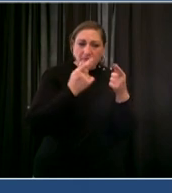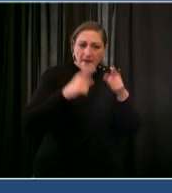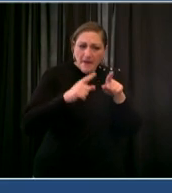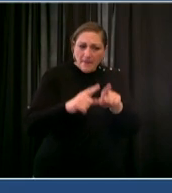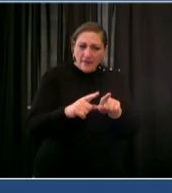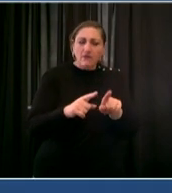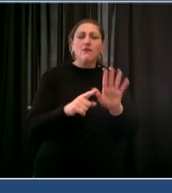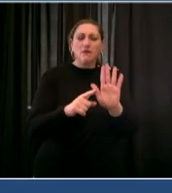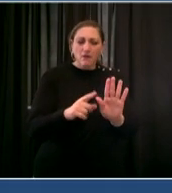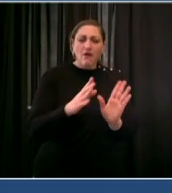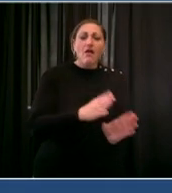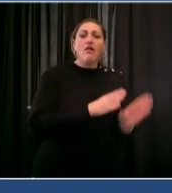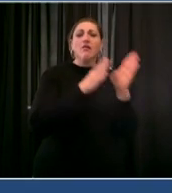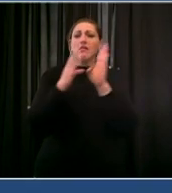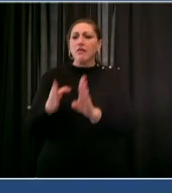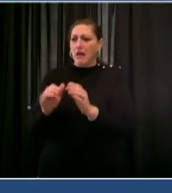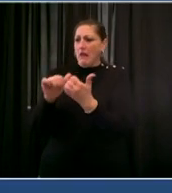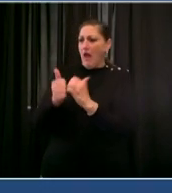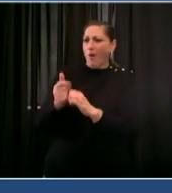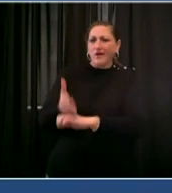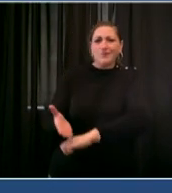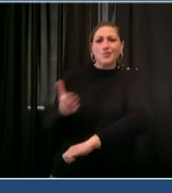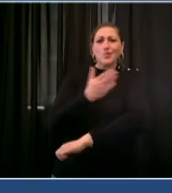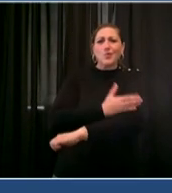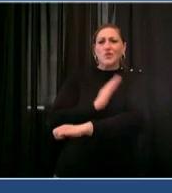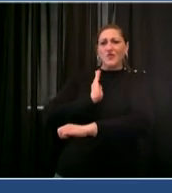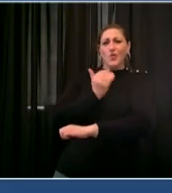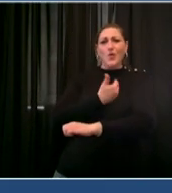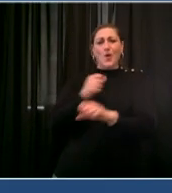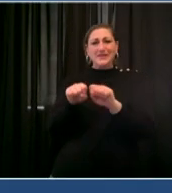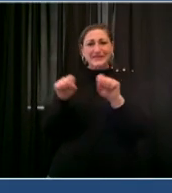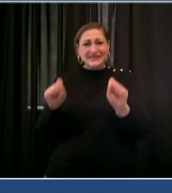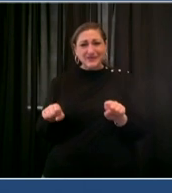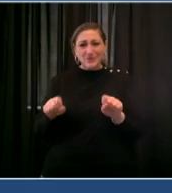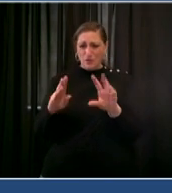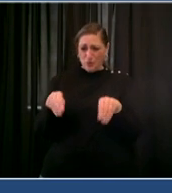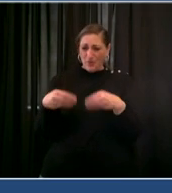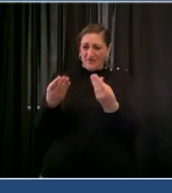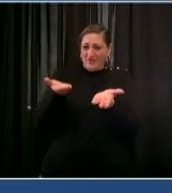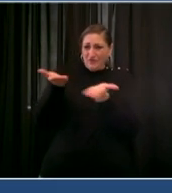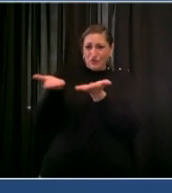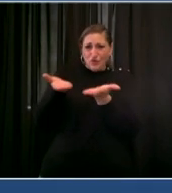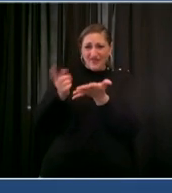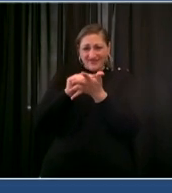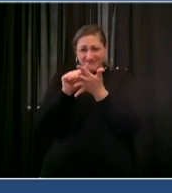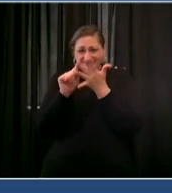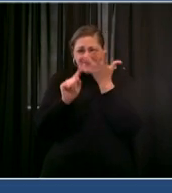homeless outreach services for a summit on improving outcomes for people with serious mental illness